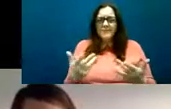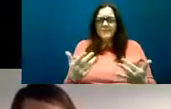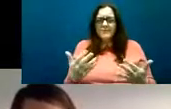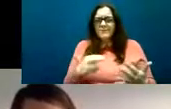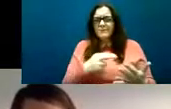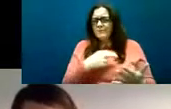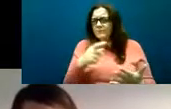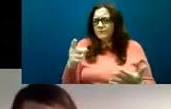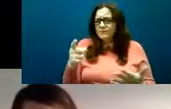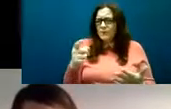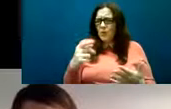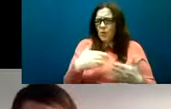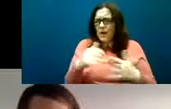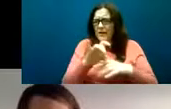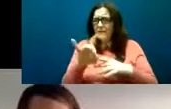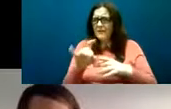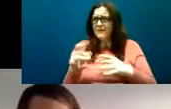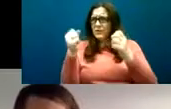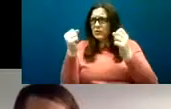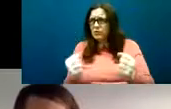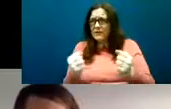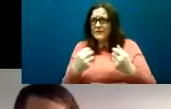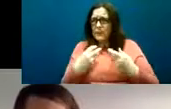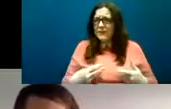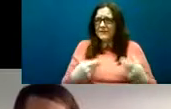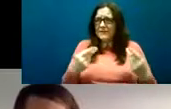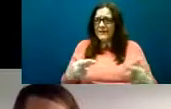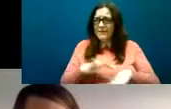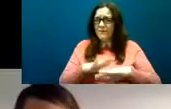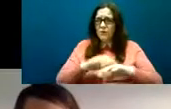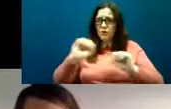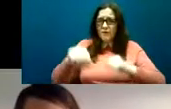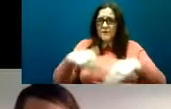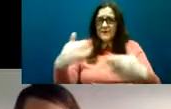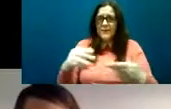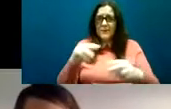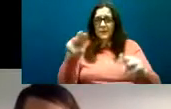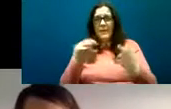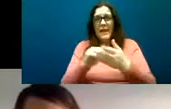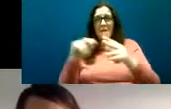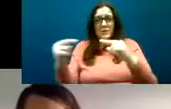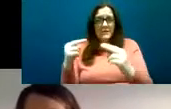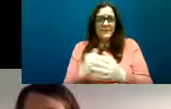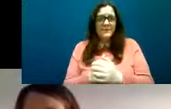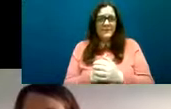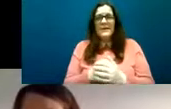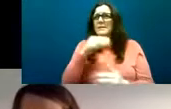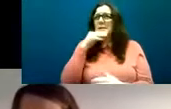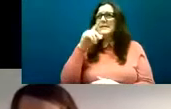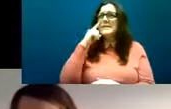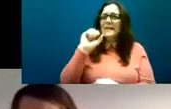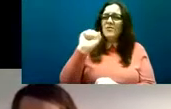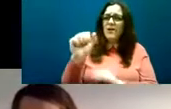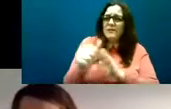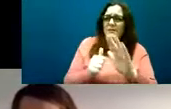or are autistic and to look at their experiences and opinions regarding the level of